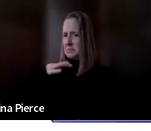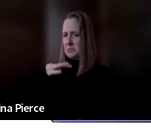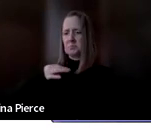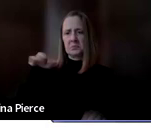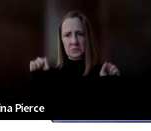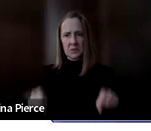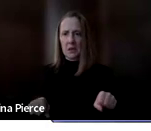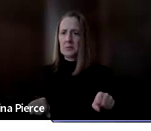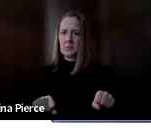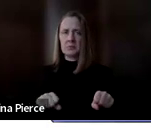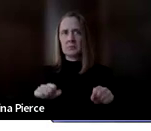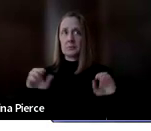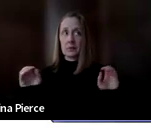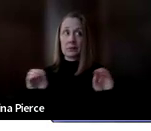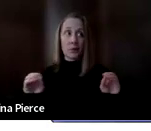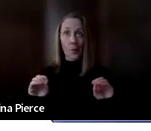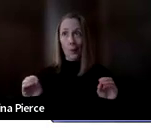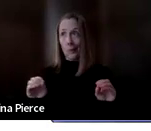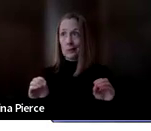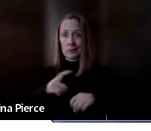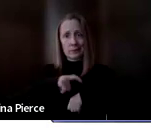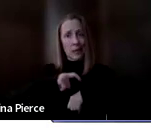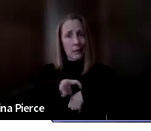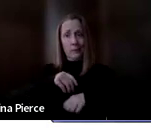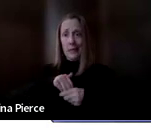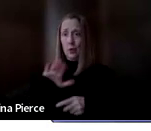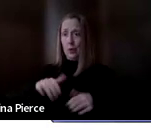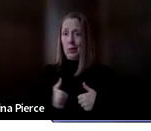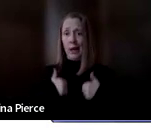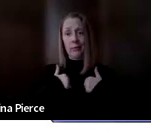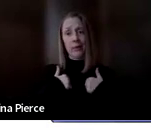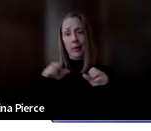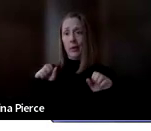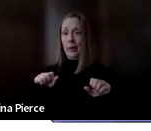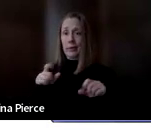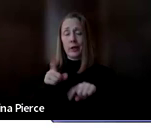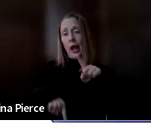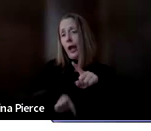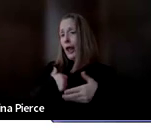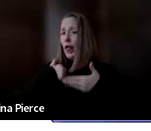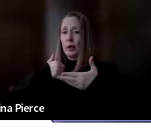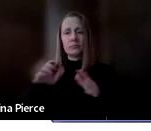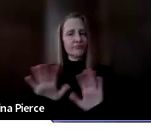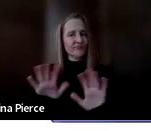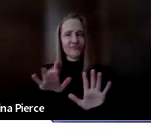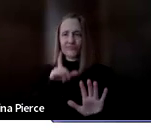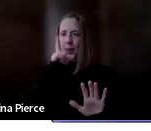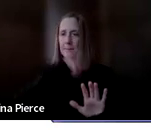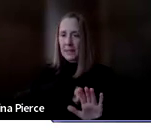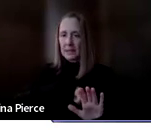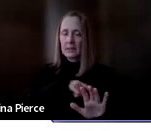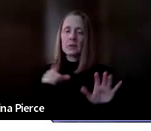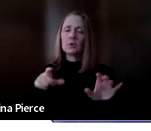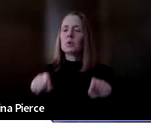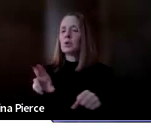life where like, you know, it's been too long and it's not going to be worth your while. That's a myth. That's not true. We can start using AAC systems at